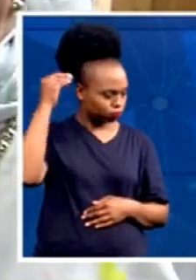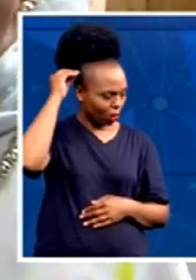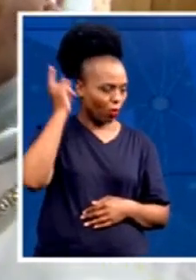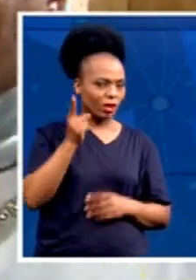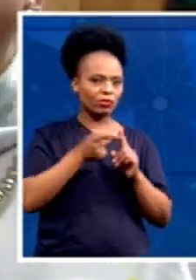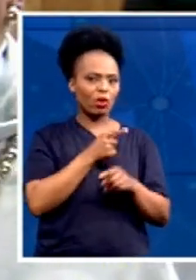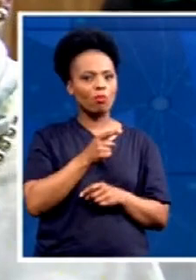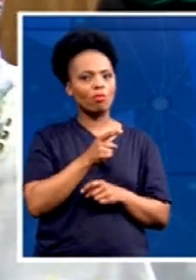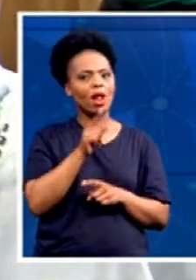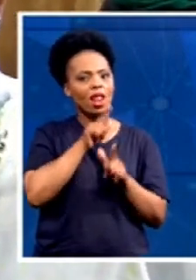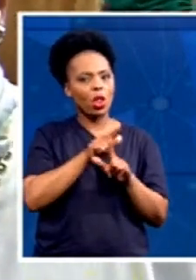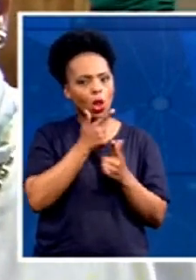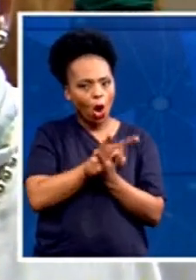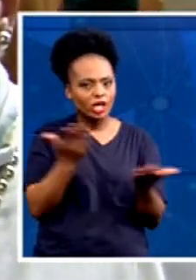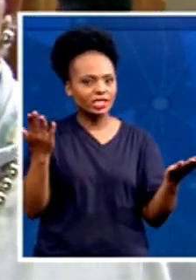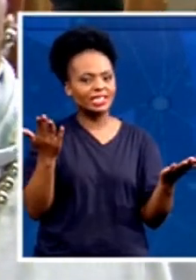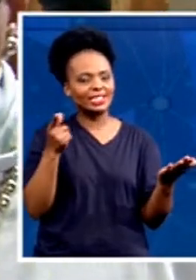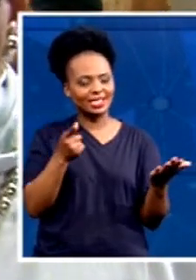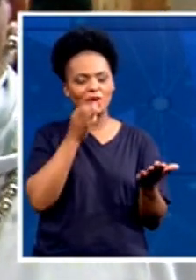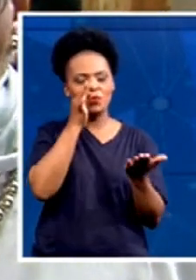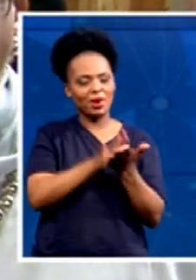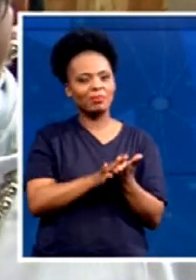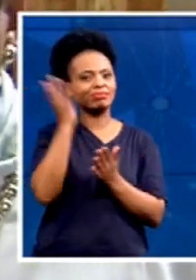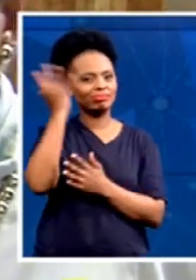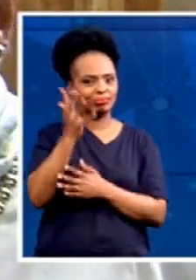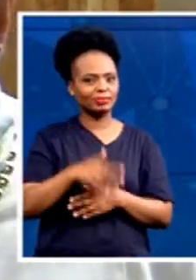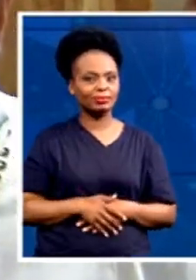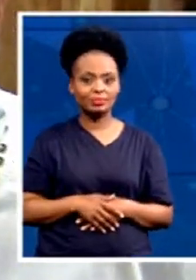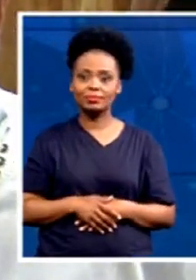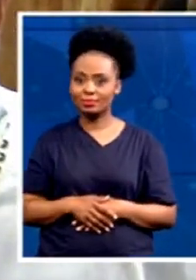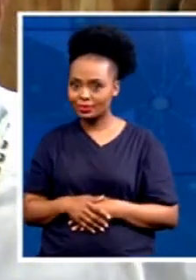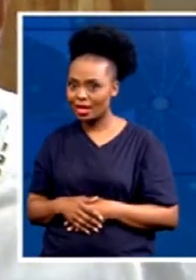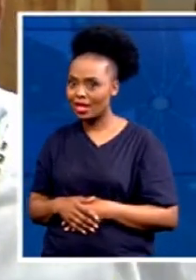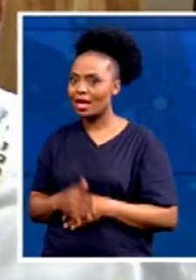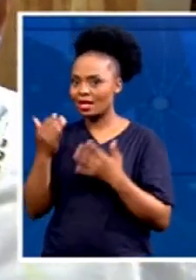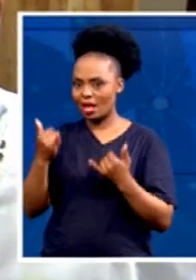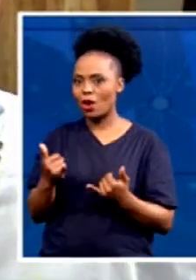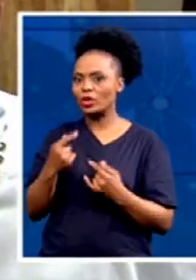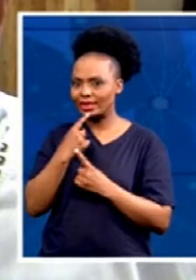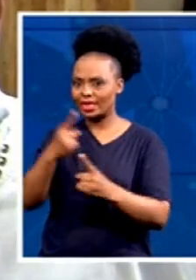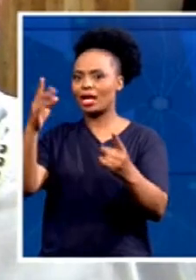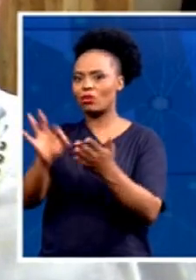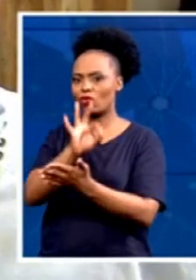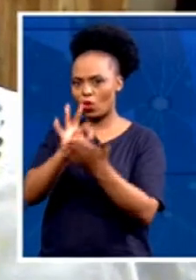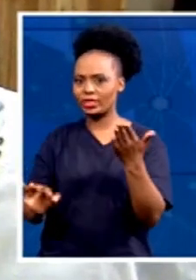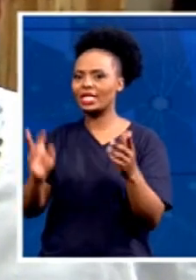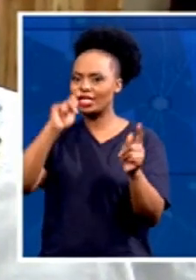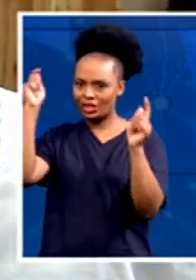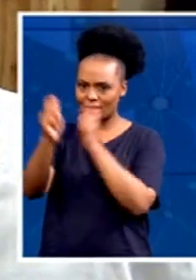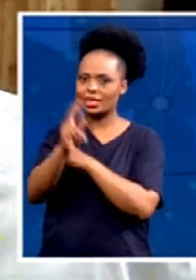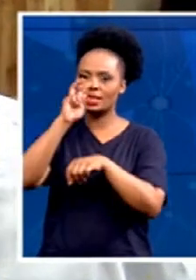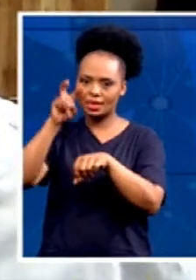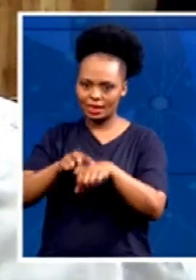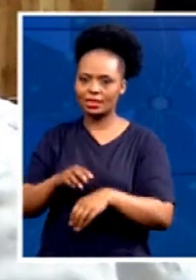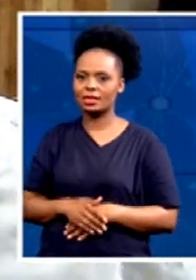go out strong to the voters out there and tell them that we need change. We need to stop the decay in the